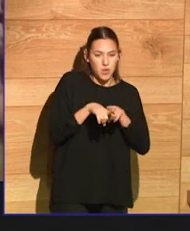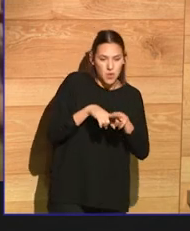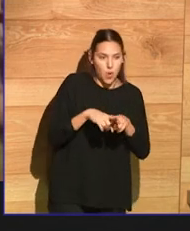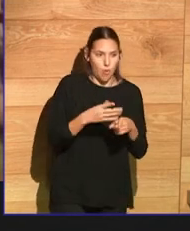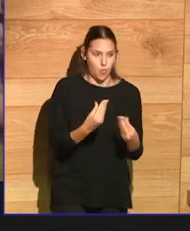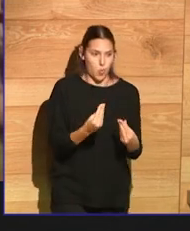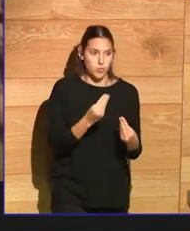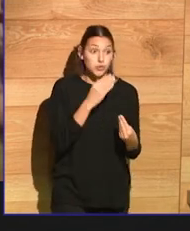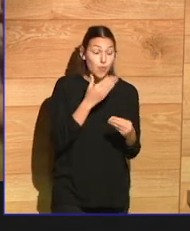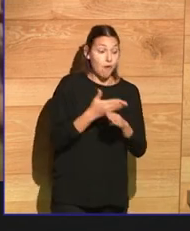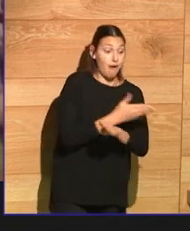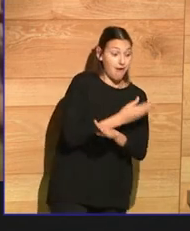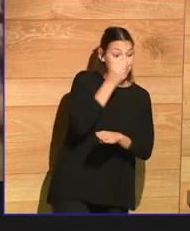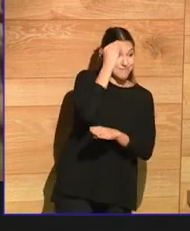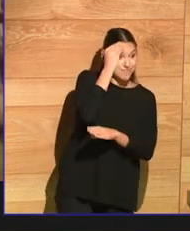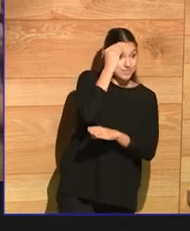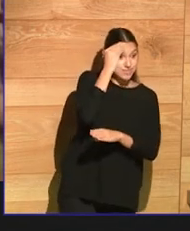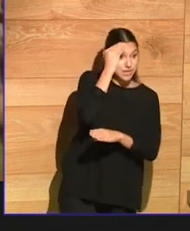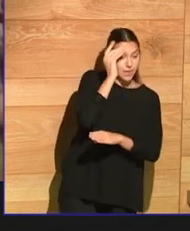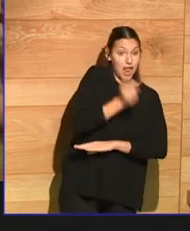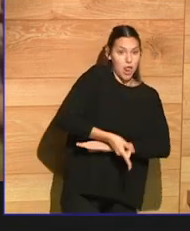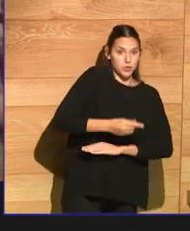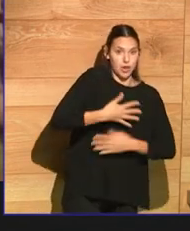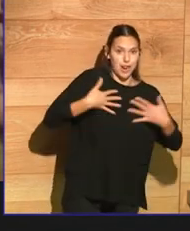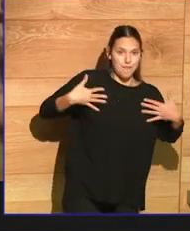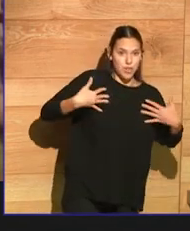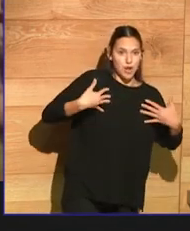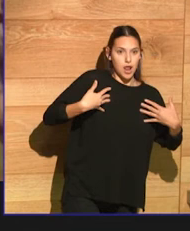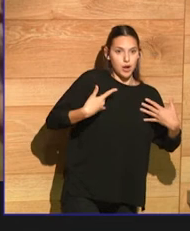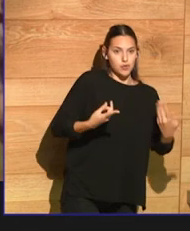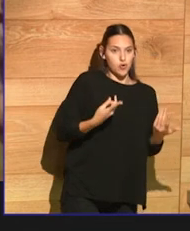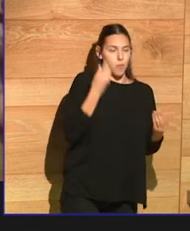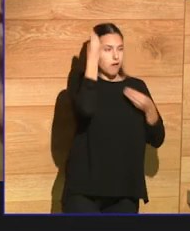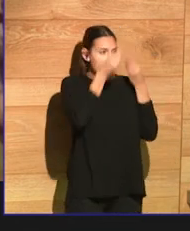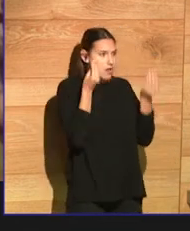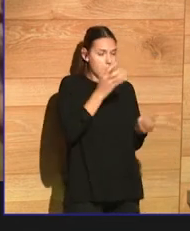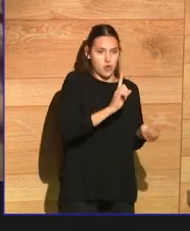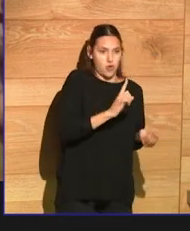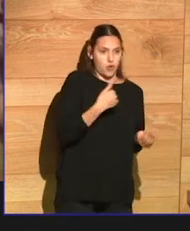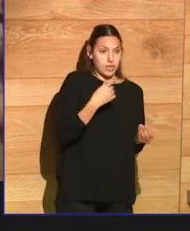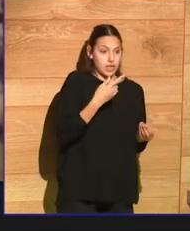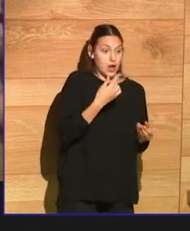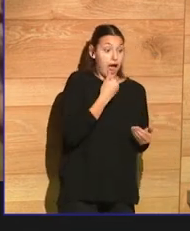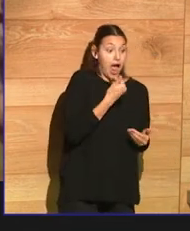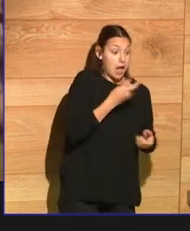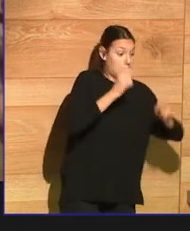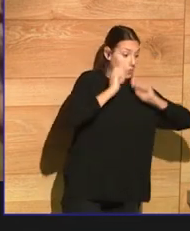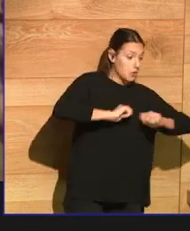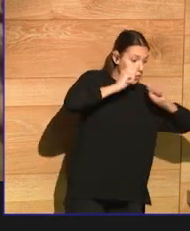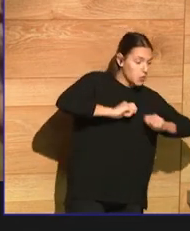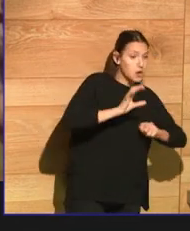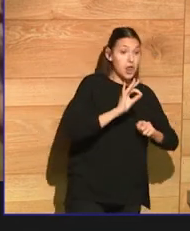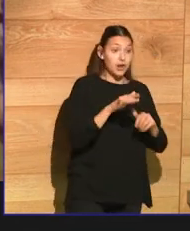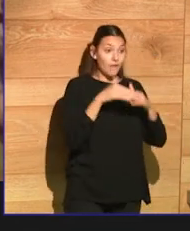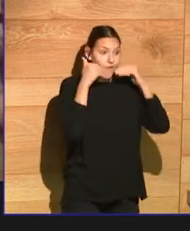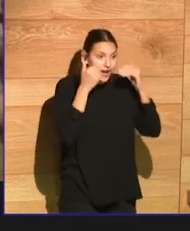It made you cry. It made you see the world in a different way. It made you happy. It made you laugh. People cannot argue with the fact